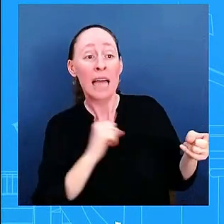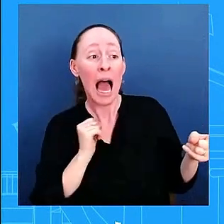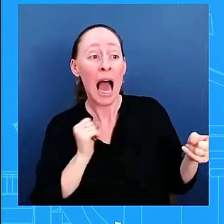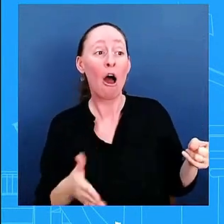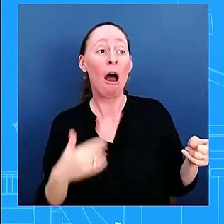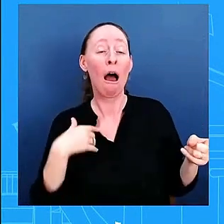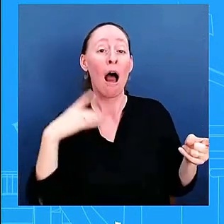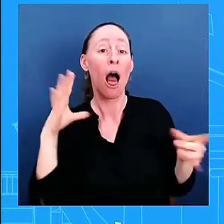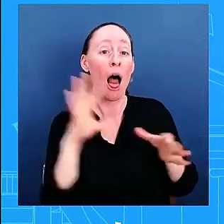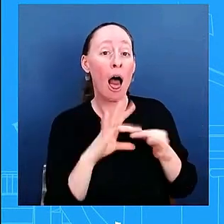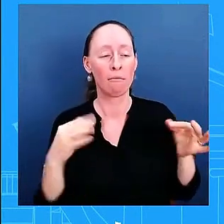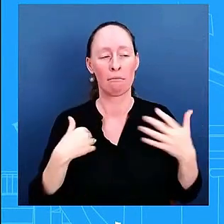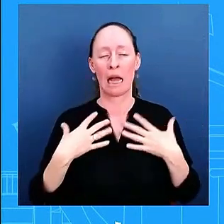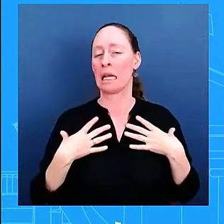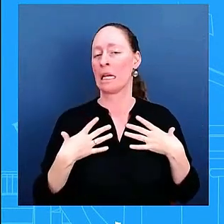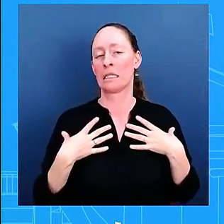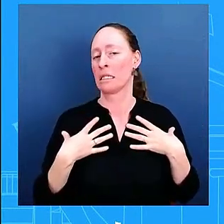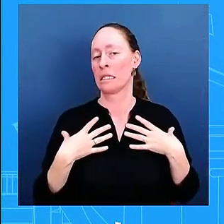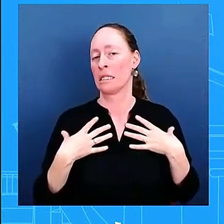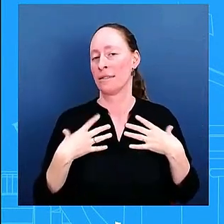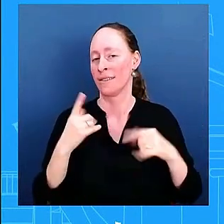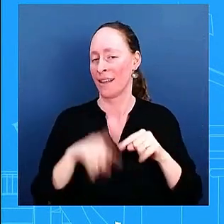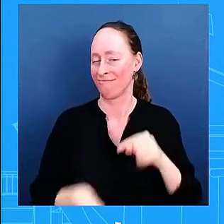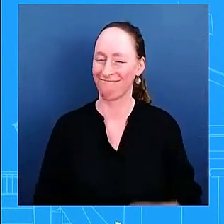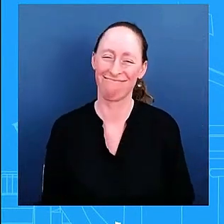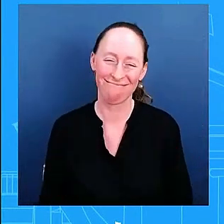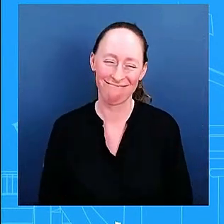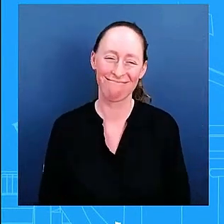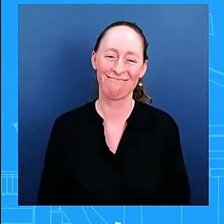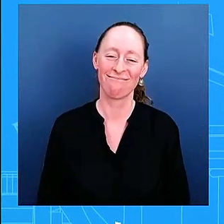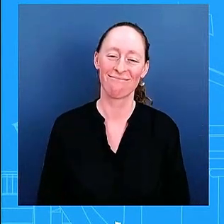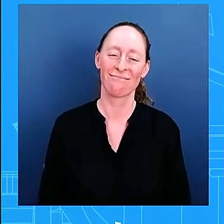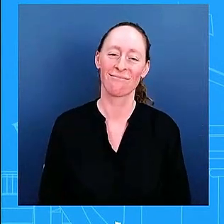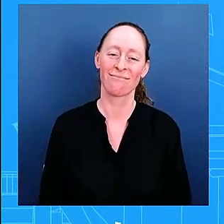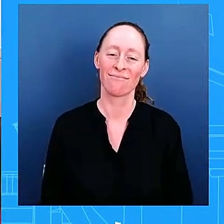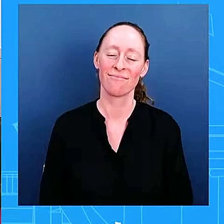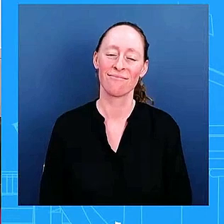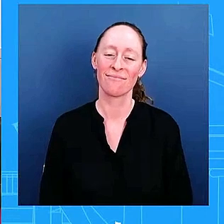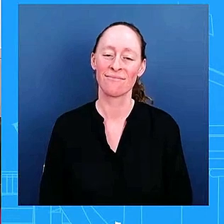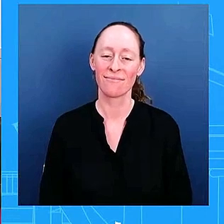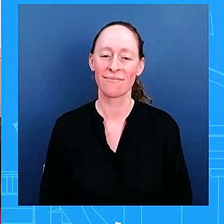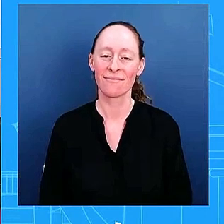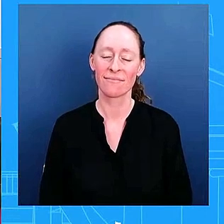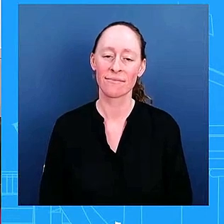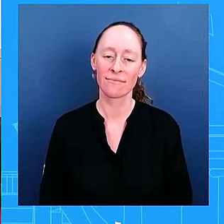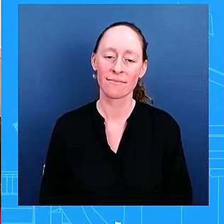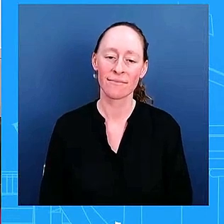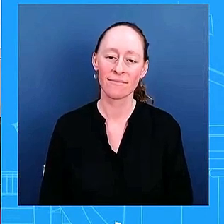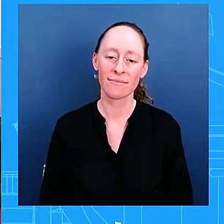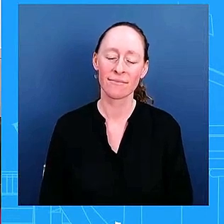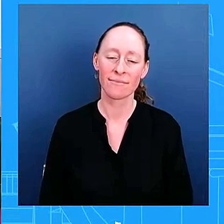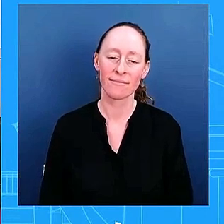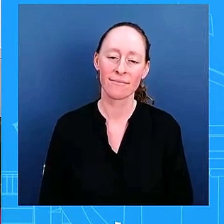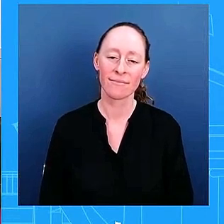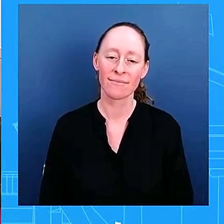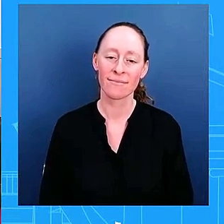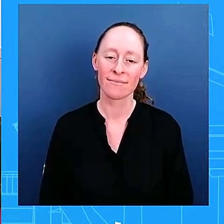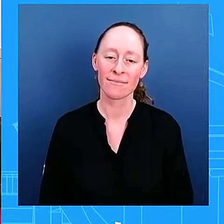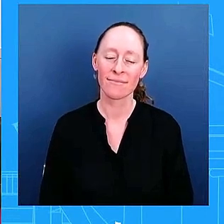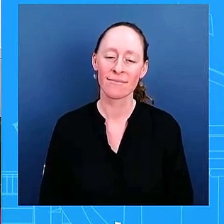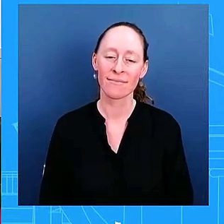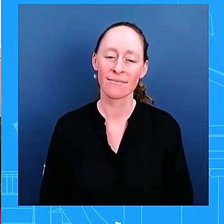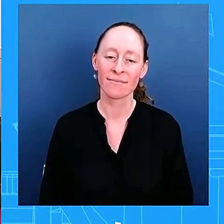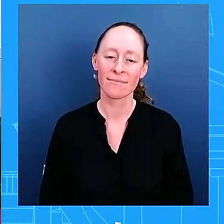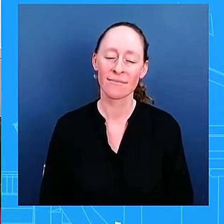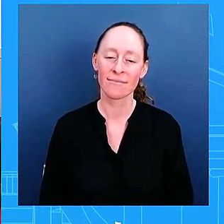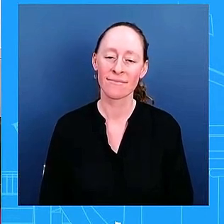ahead in the back thank you i wanted to ask about the upcoming presidential transition when was the last